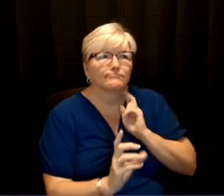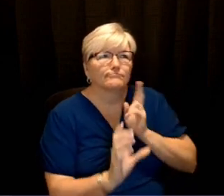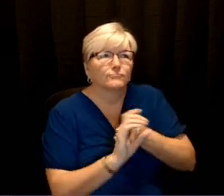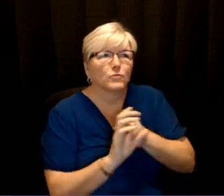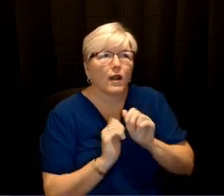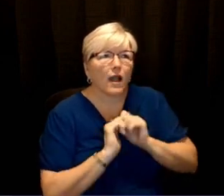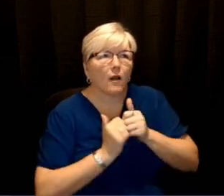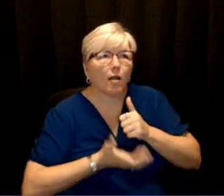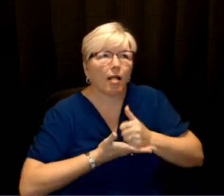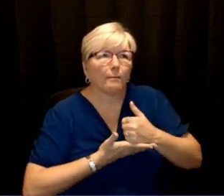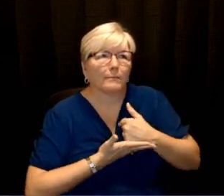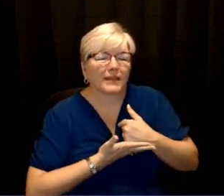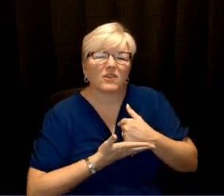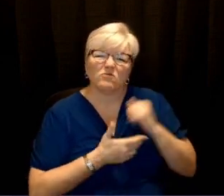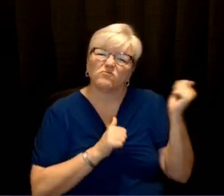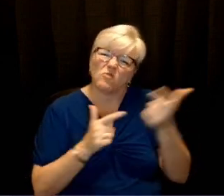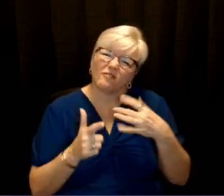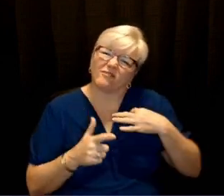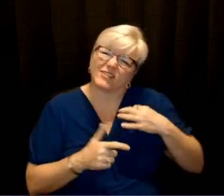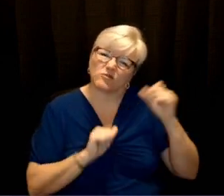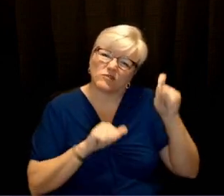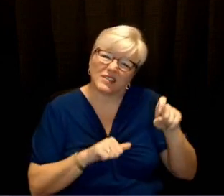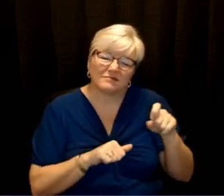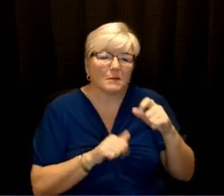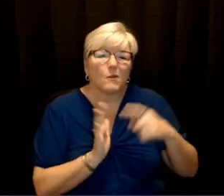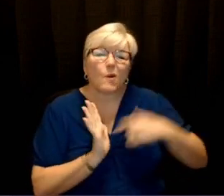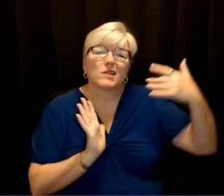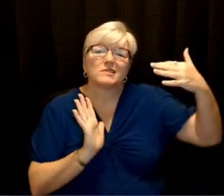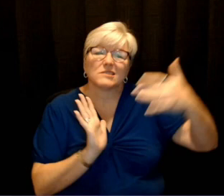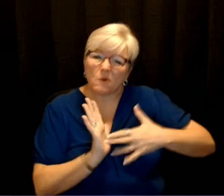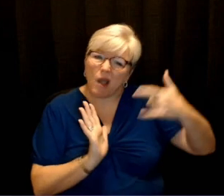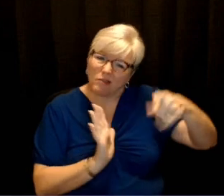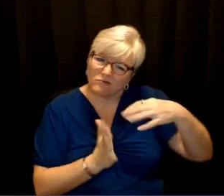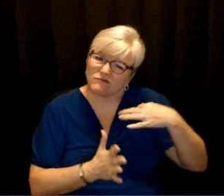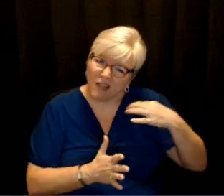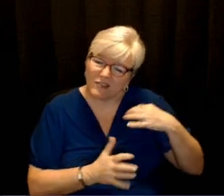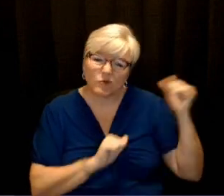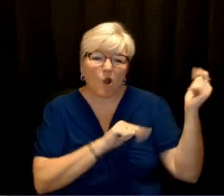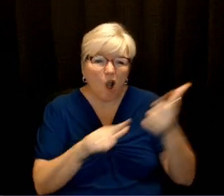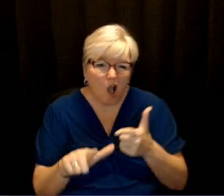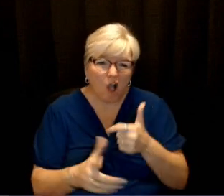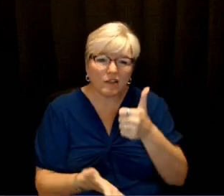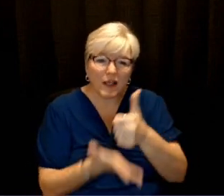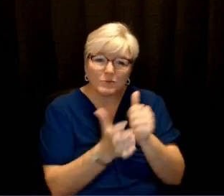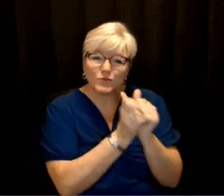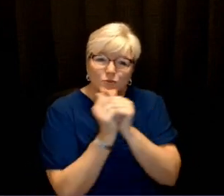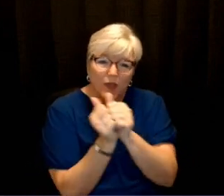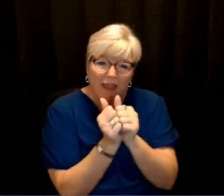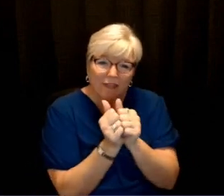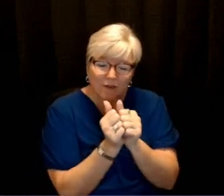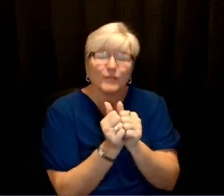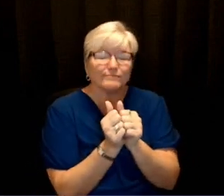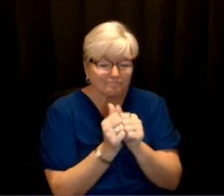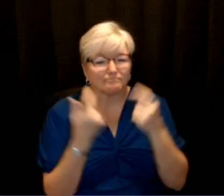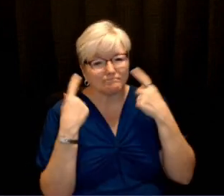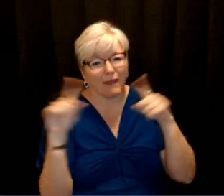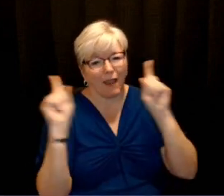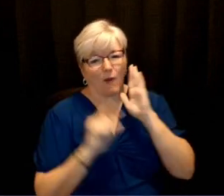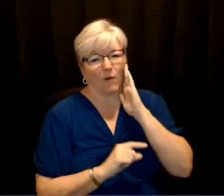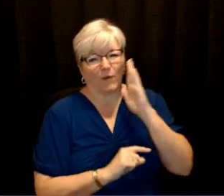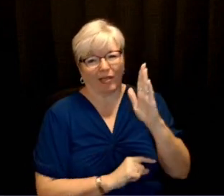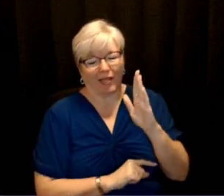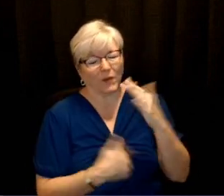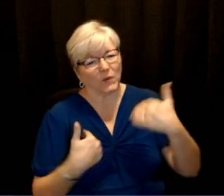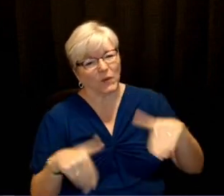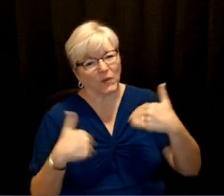consider how you can volunteer, even if it's only every once in a while. If all of us are pitching in and doing our part, then we're going to